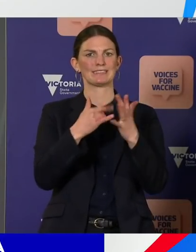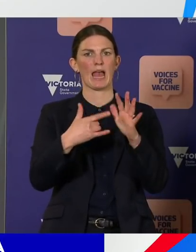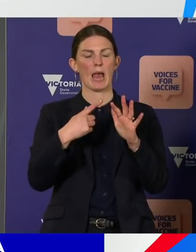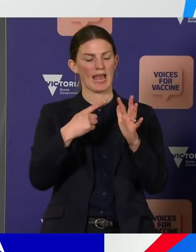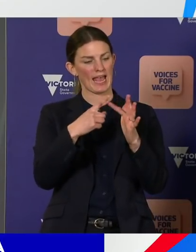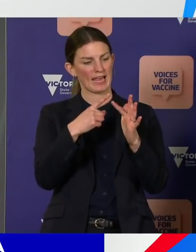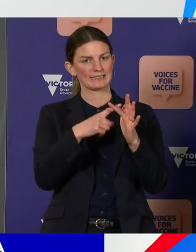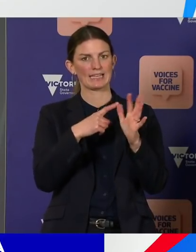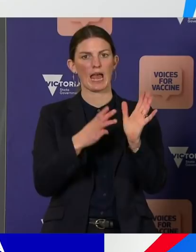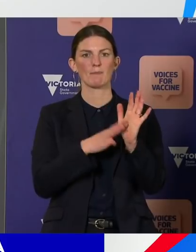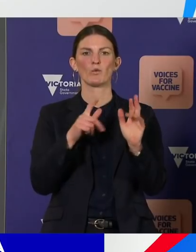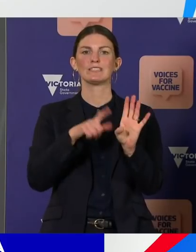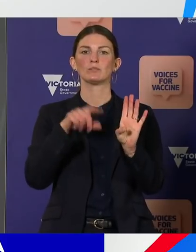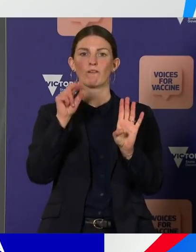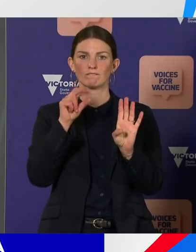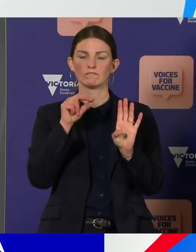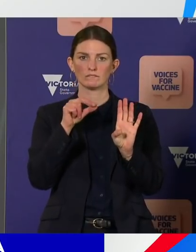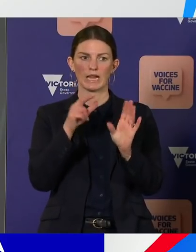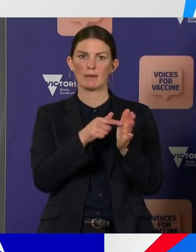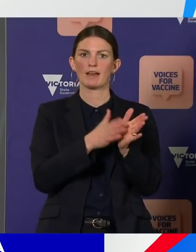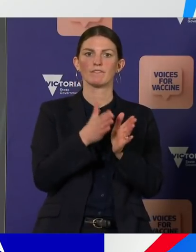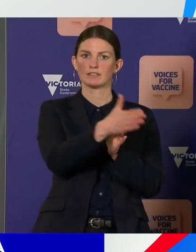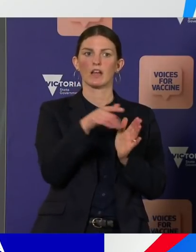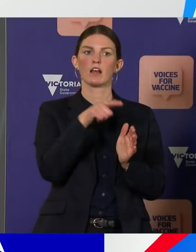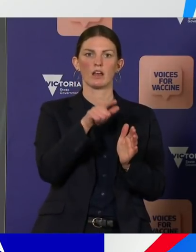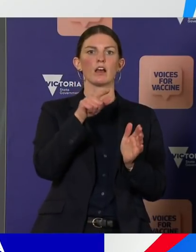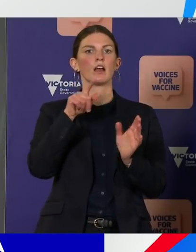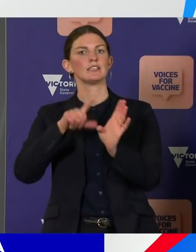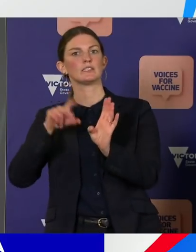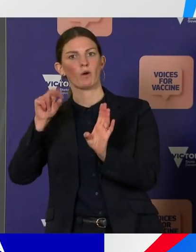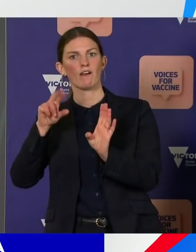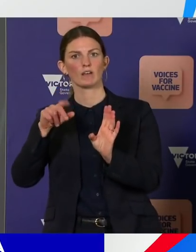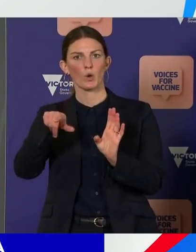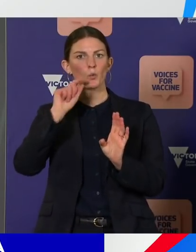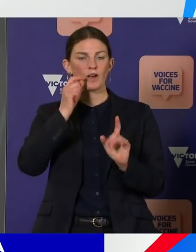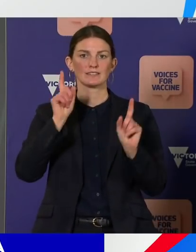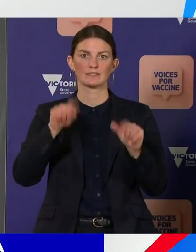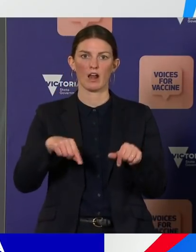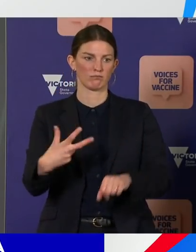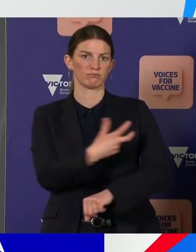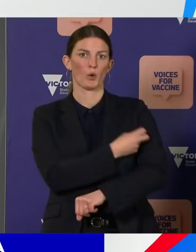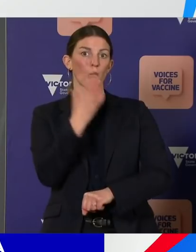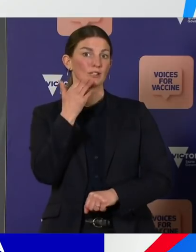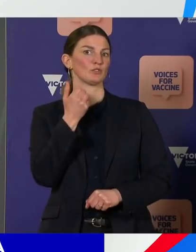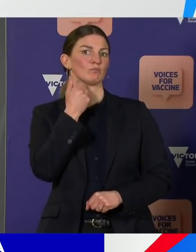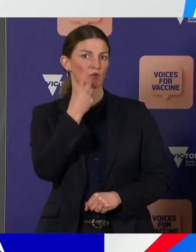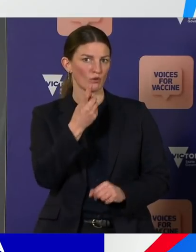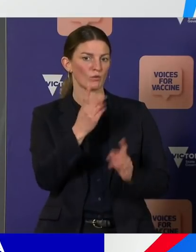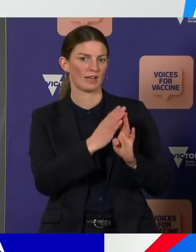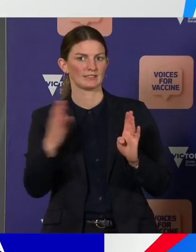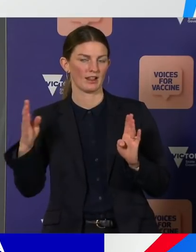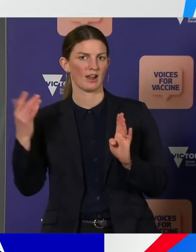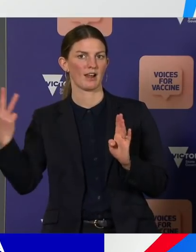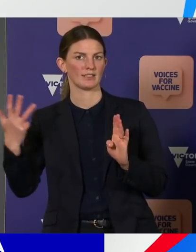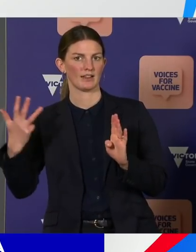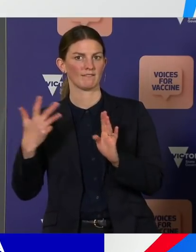start tomorrow and run until the 19th of September. Our parents, carers and families have